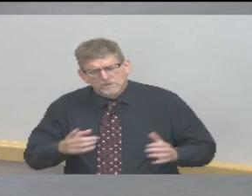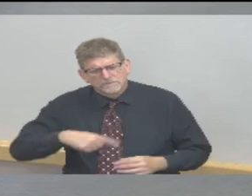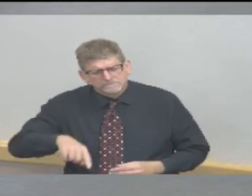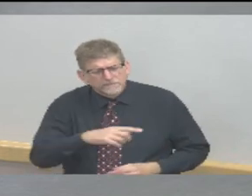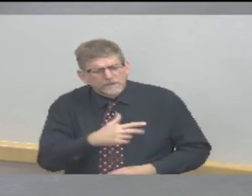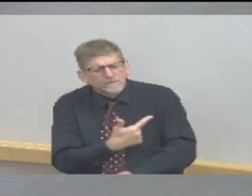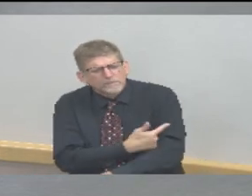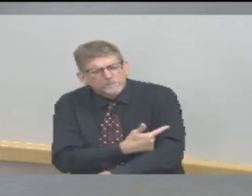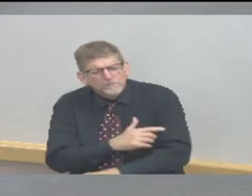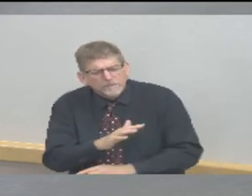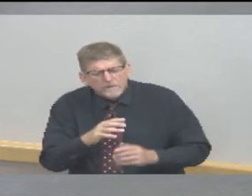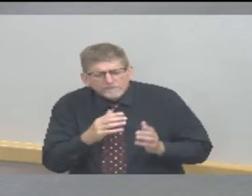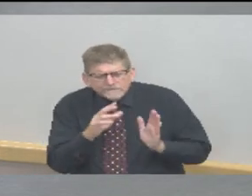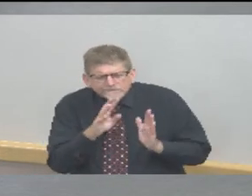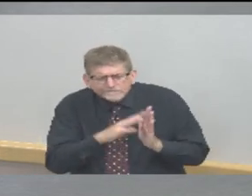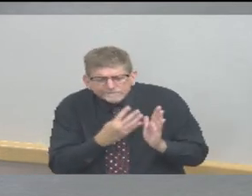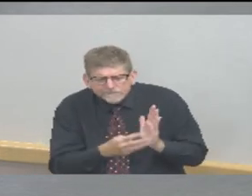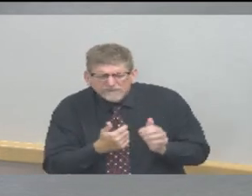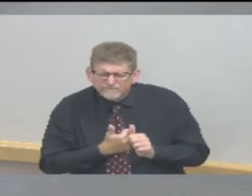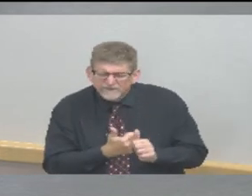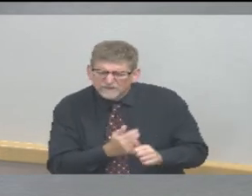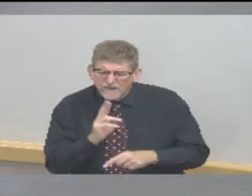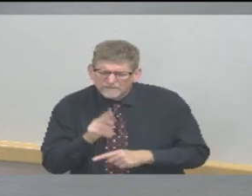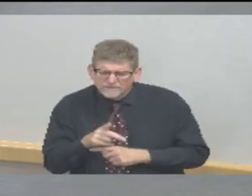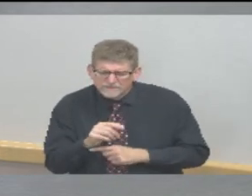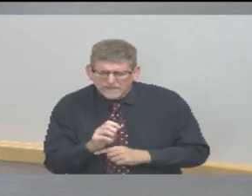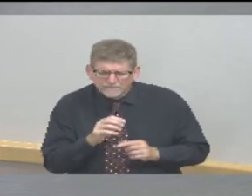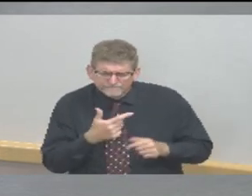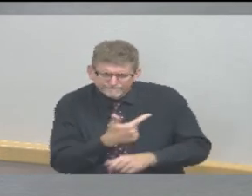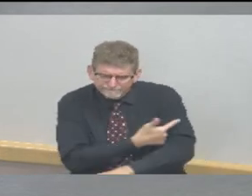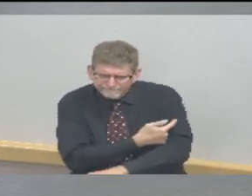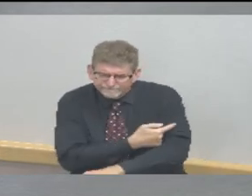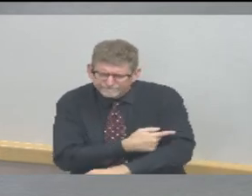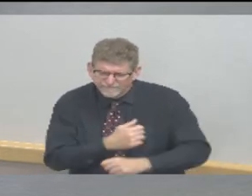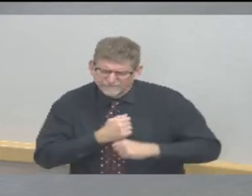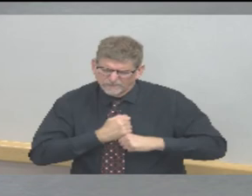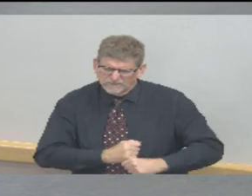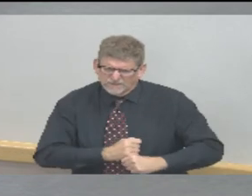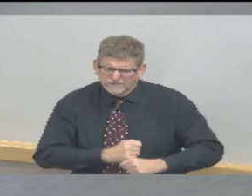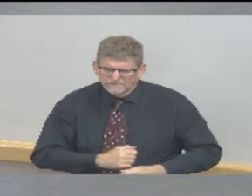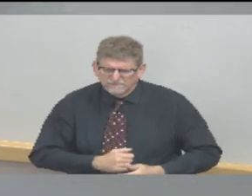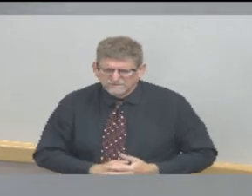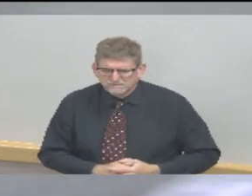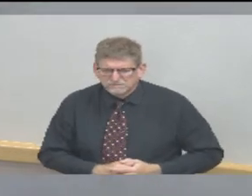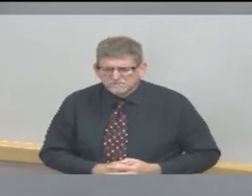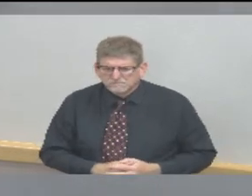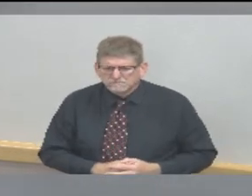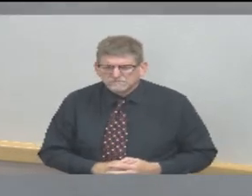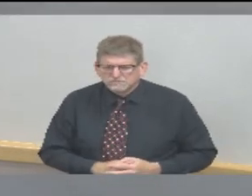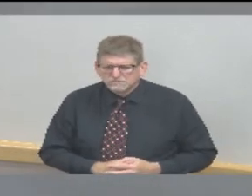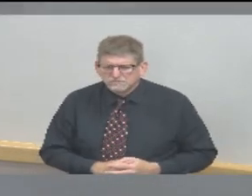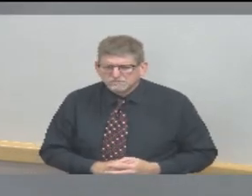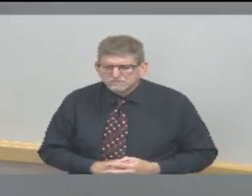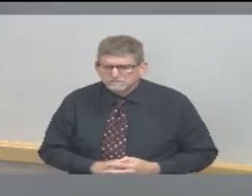comments. Thank you. What I would add is that, you know, for